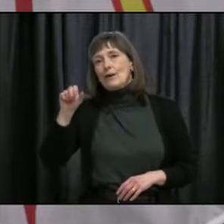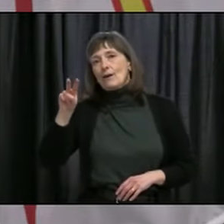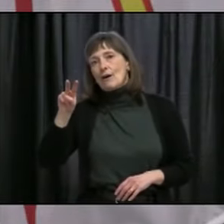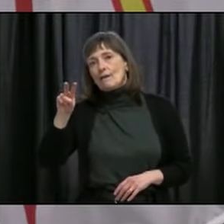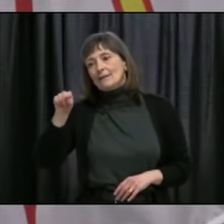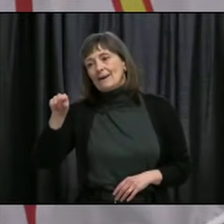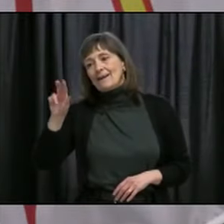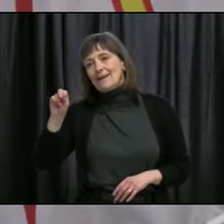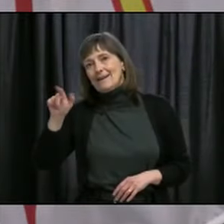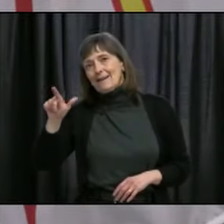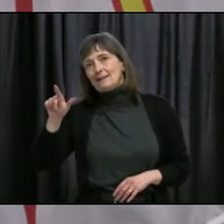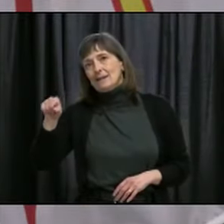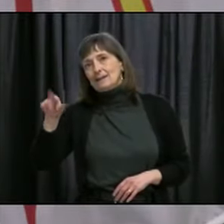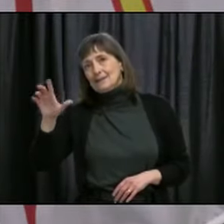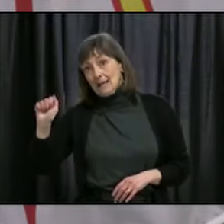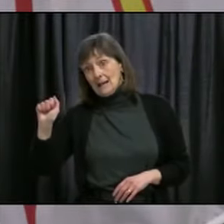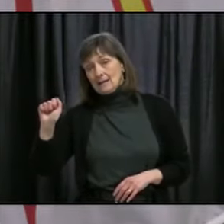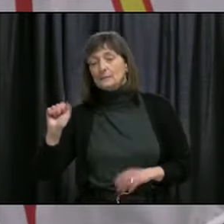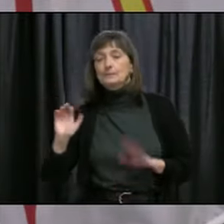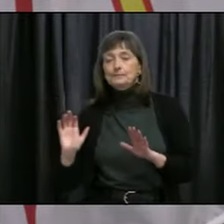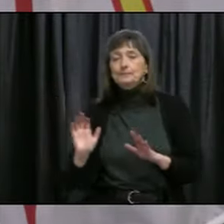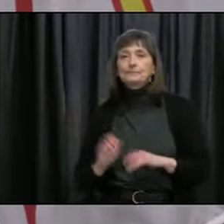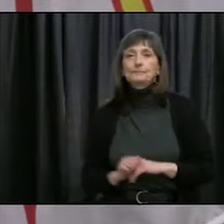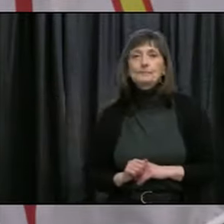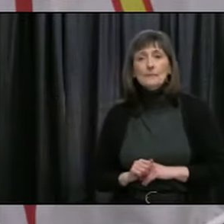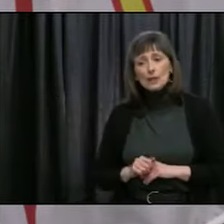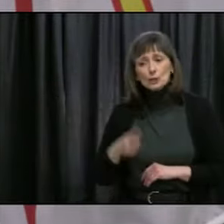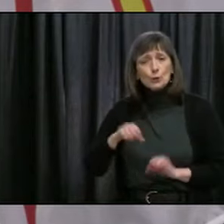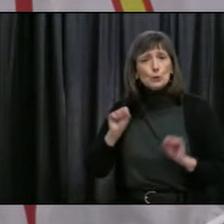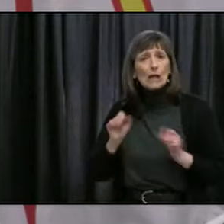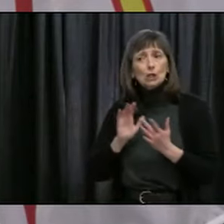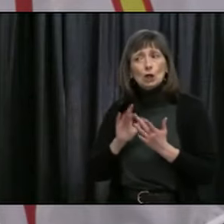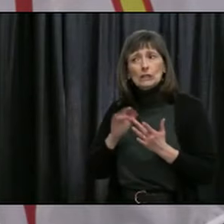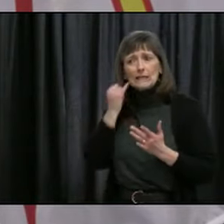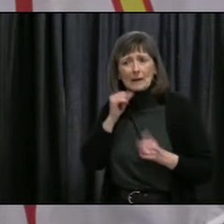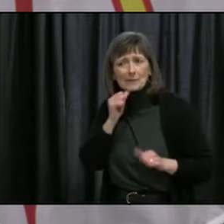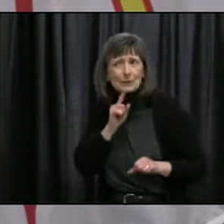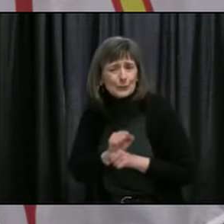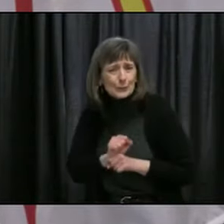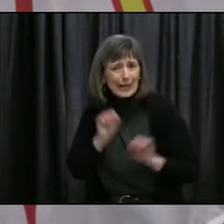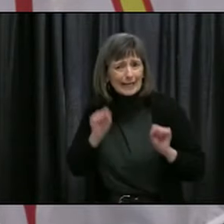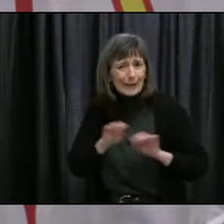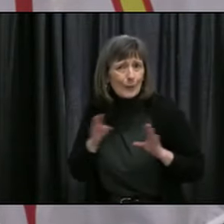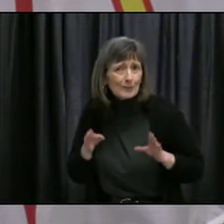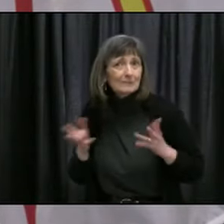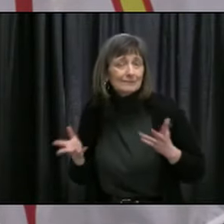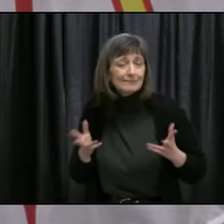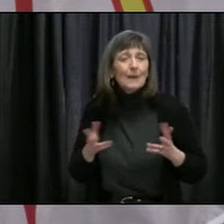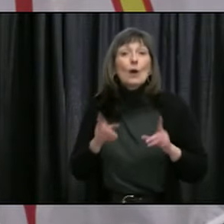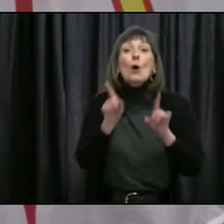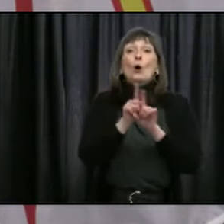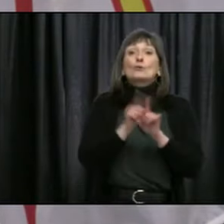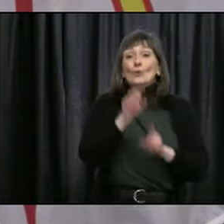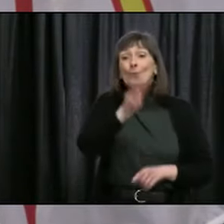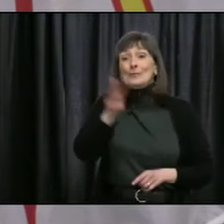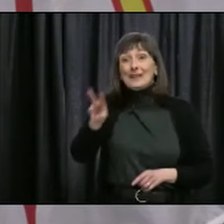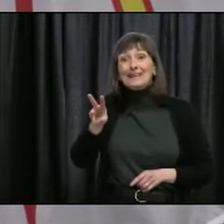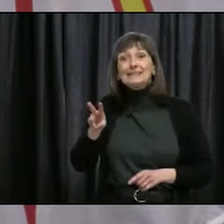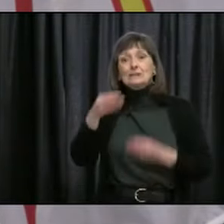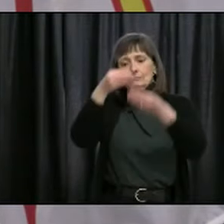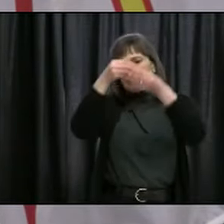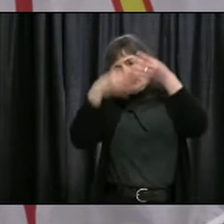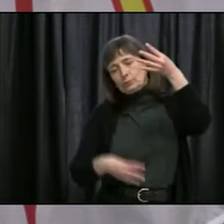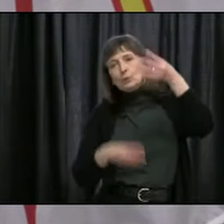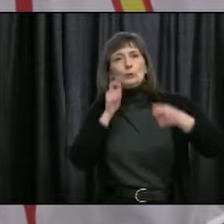Now, are also making changes to the materials on the COVID website, a new look and feel that will have important